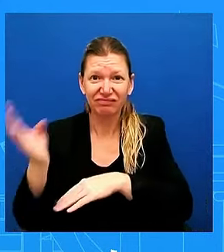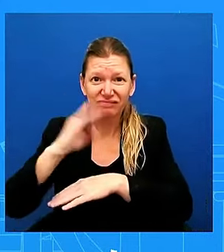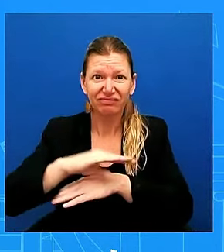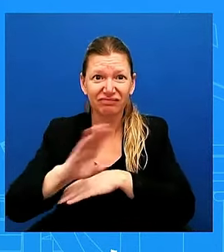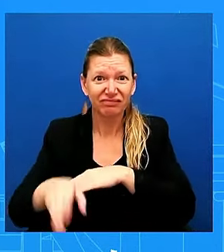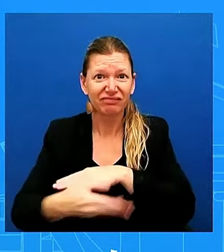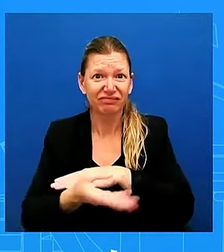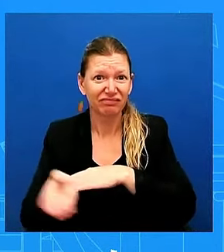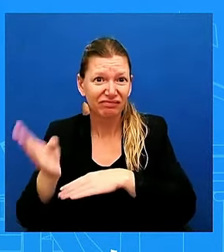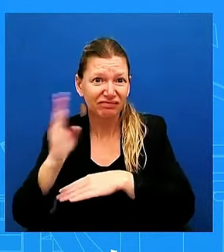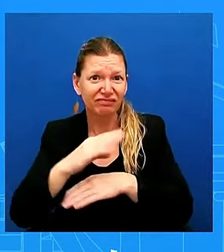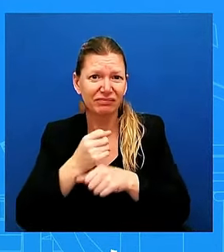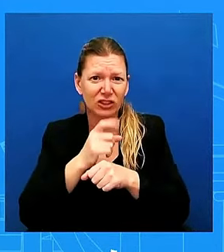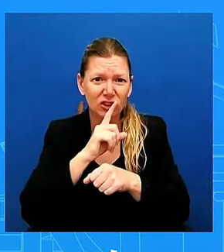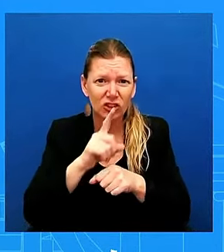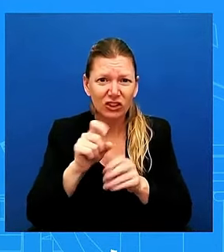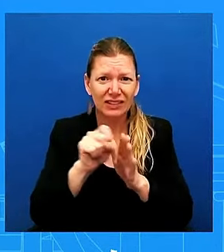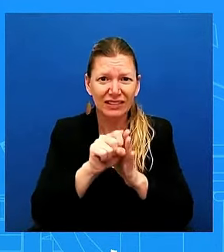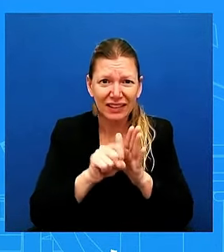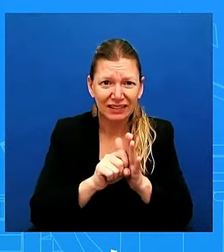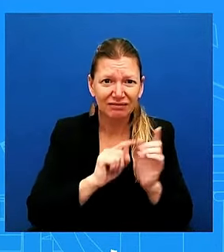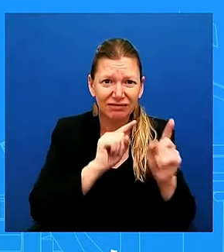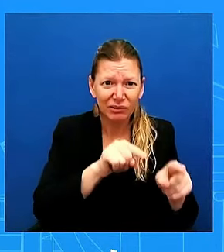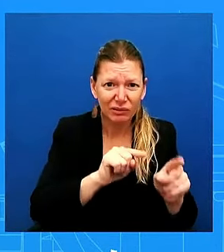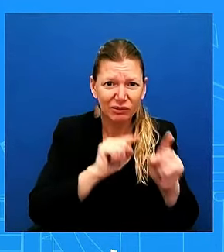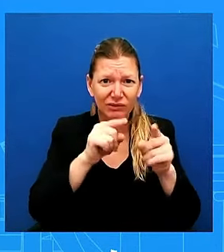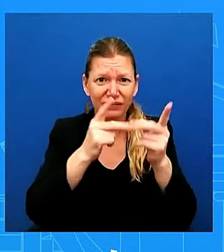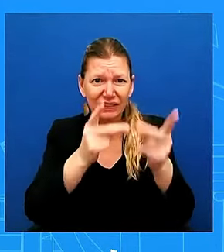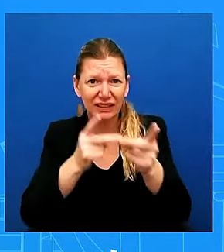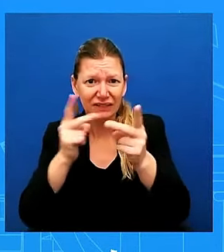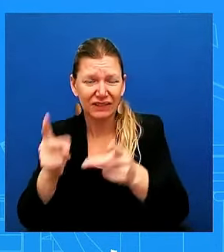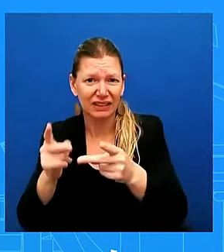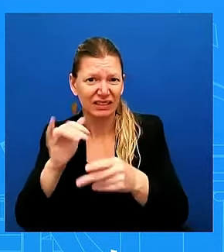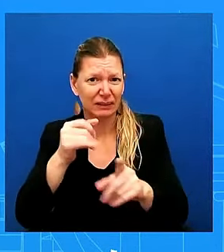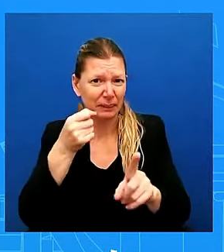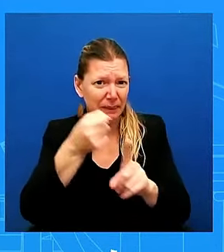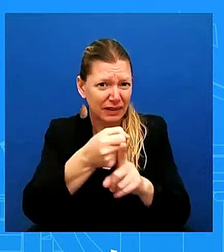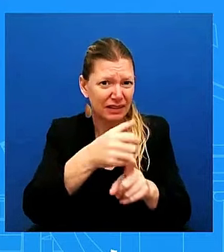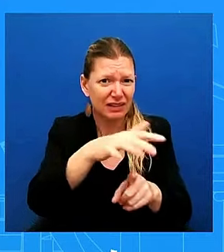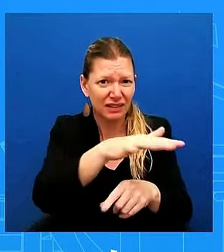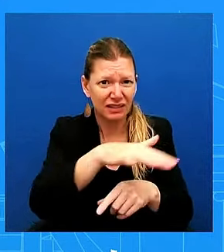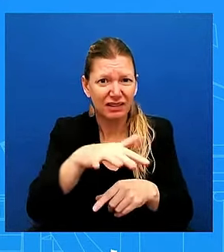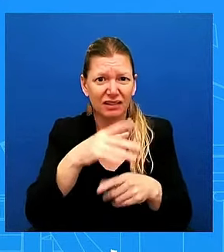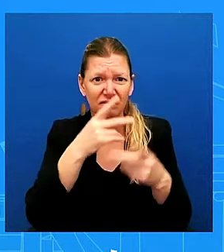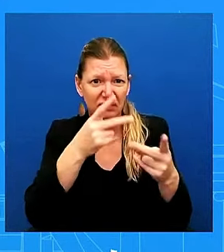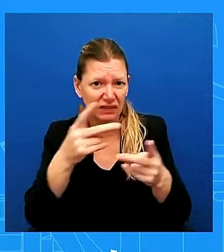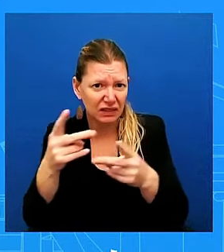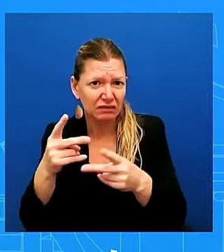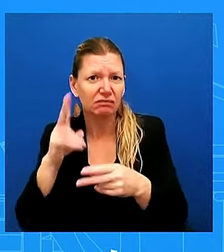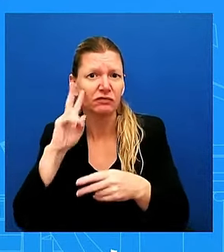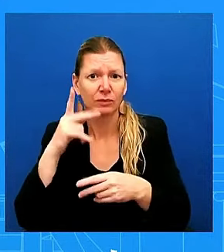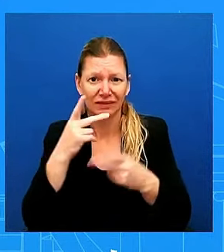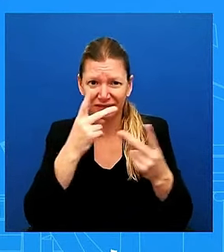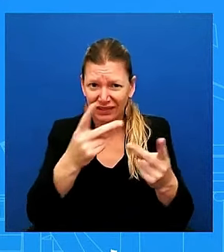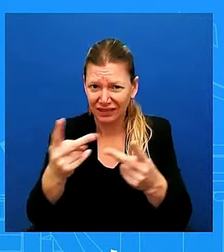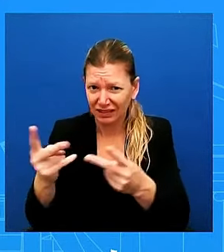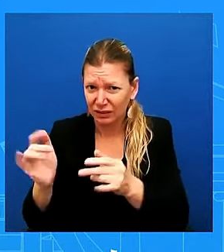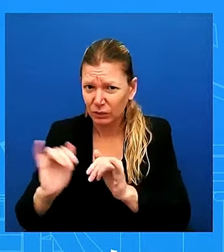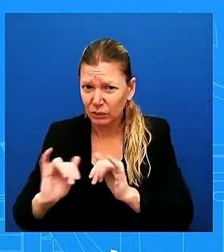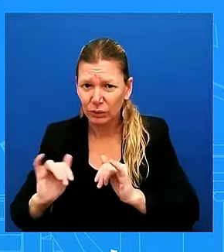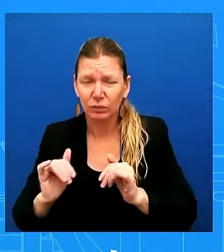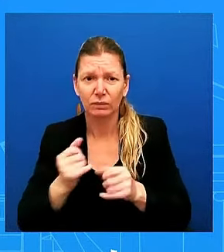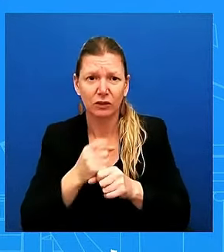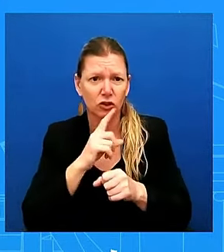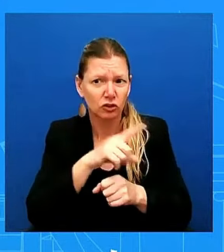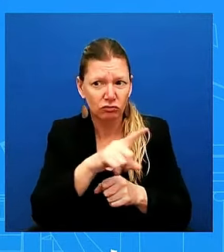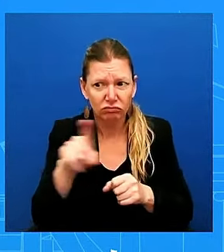vice president has visited over the past couple of days got everything that they need. And we, and we did that by pre-positioning, uh, pre-positioning,